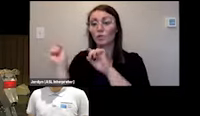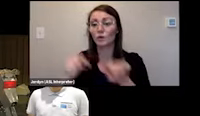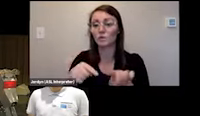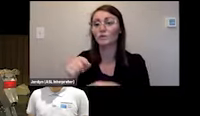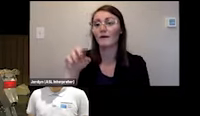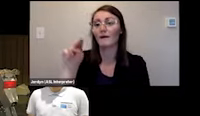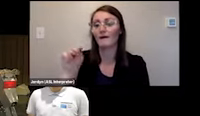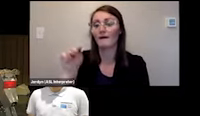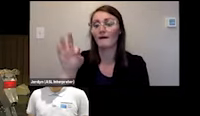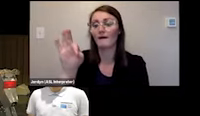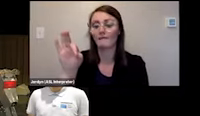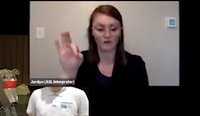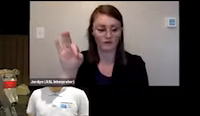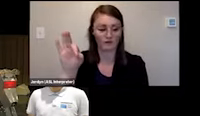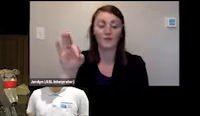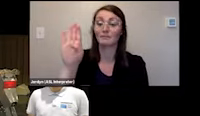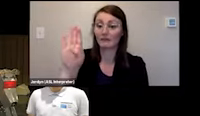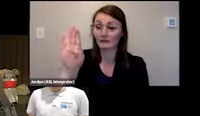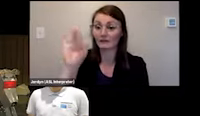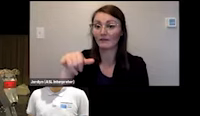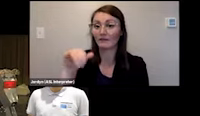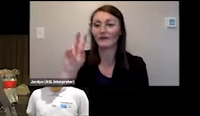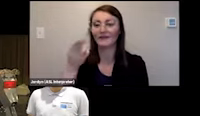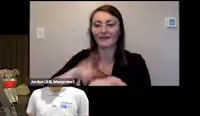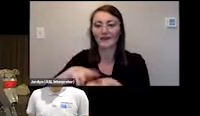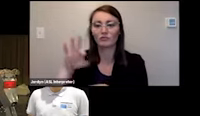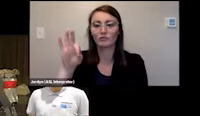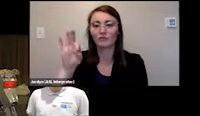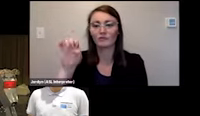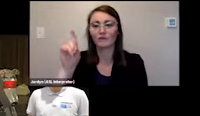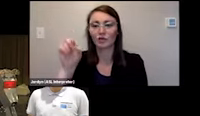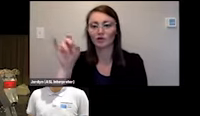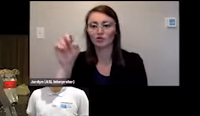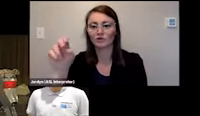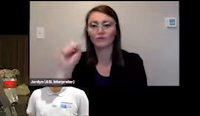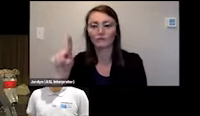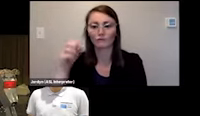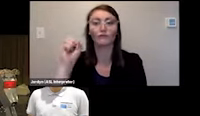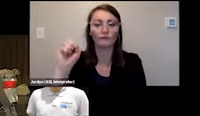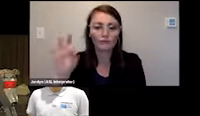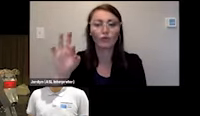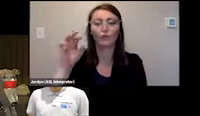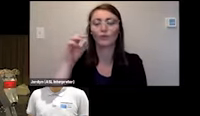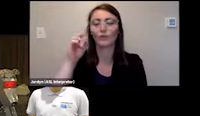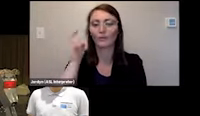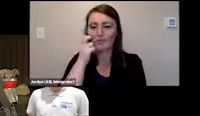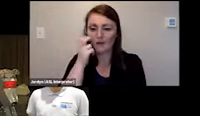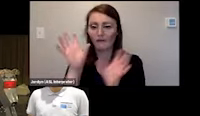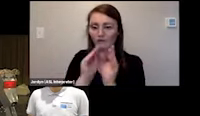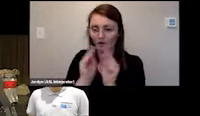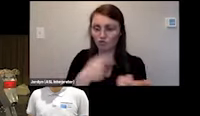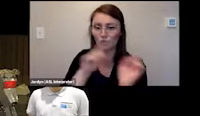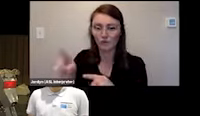with the c3d booth and models to spread awareness and garrett and i went to the osu